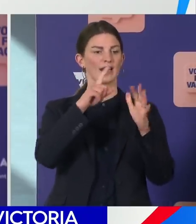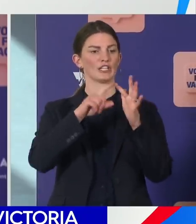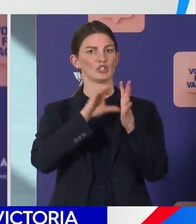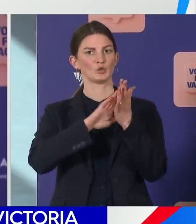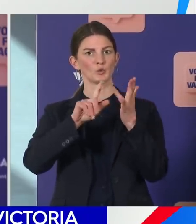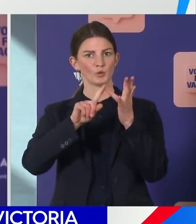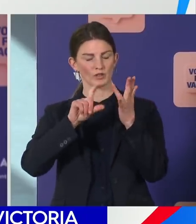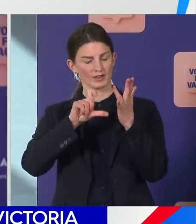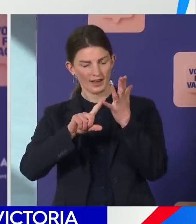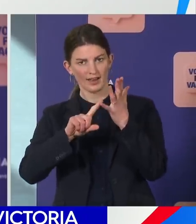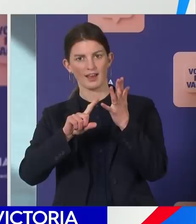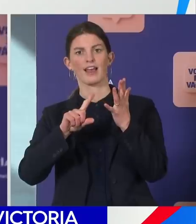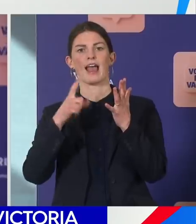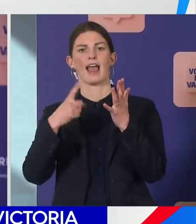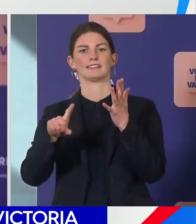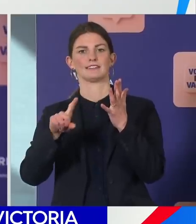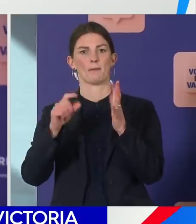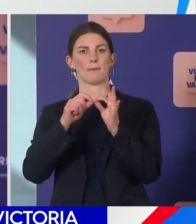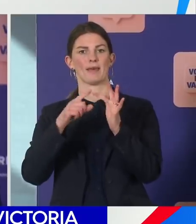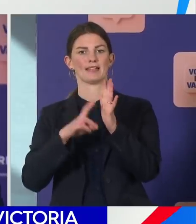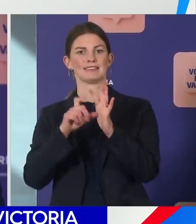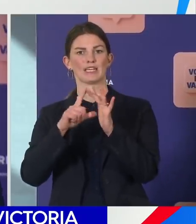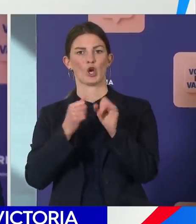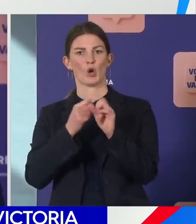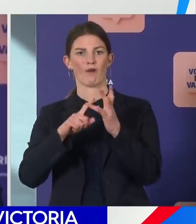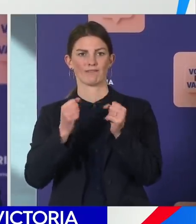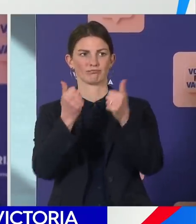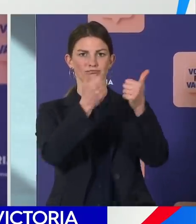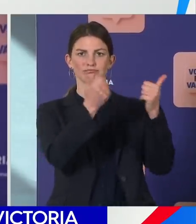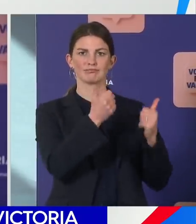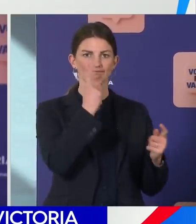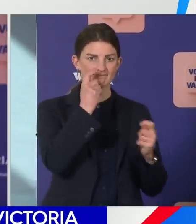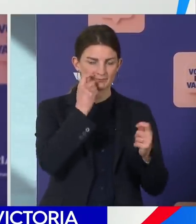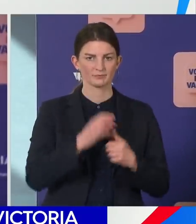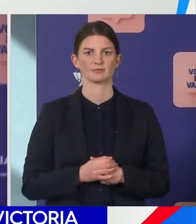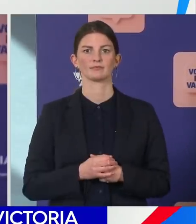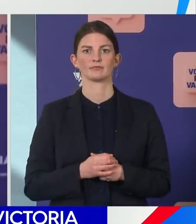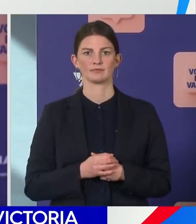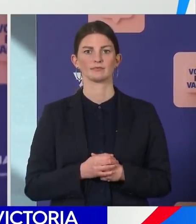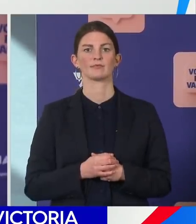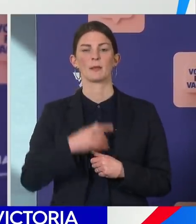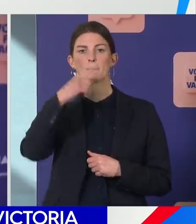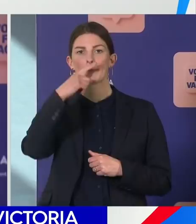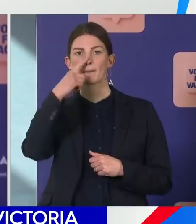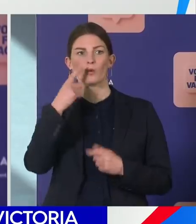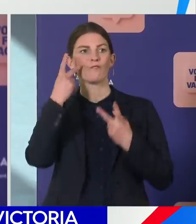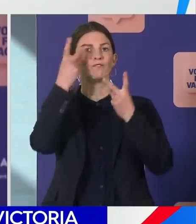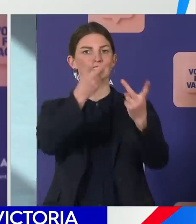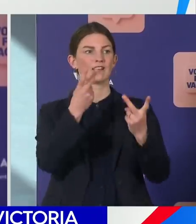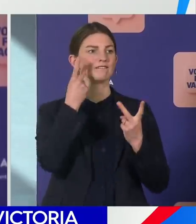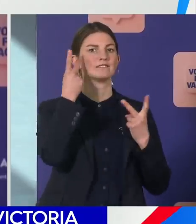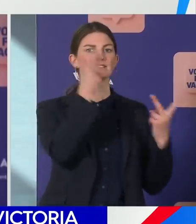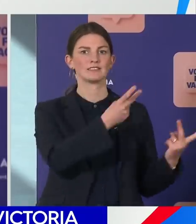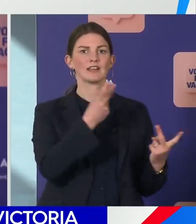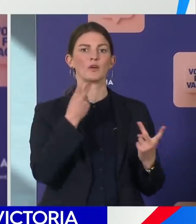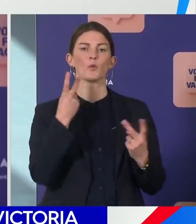Bendigo. There was a lot of household engagement teams out in those communities as well with 1